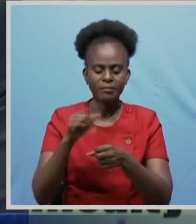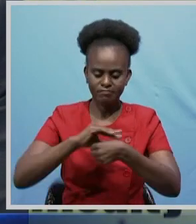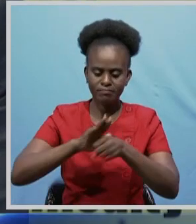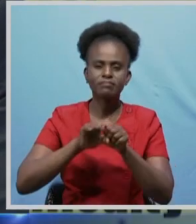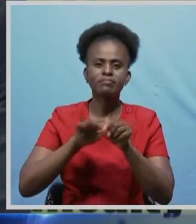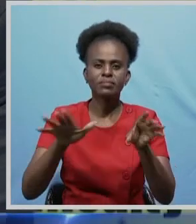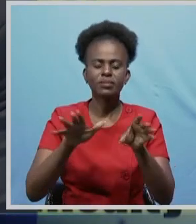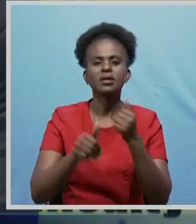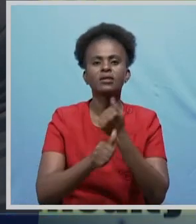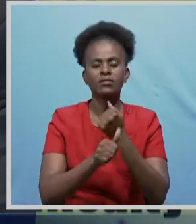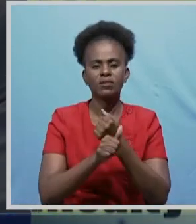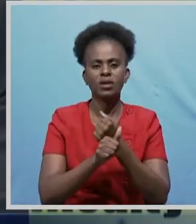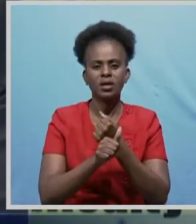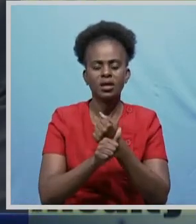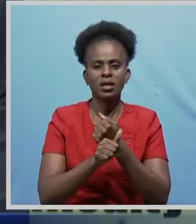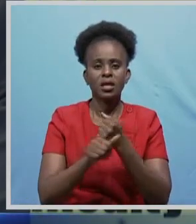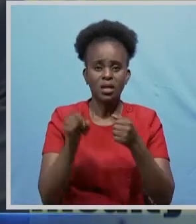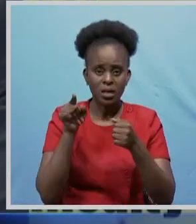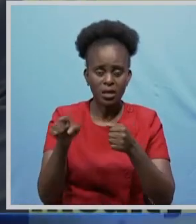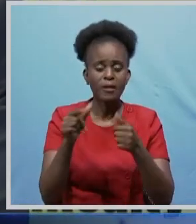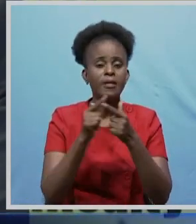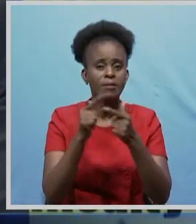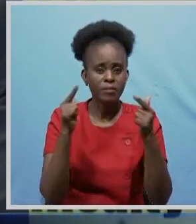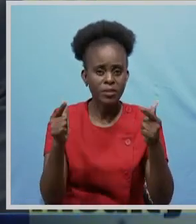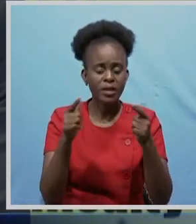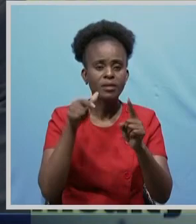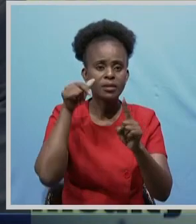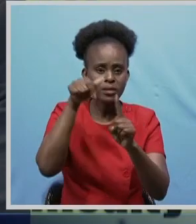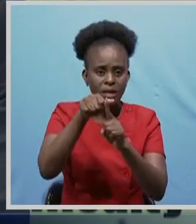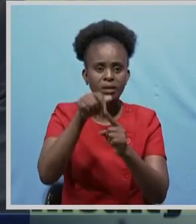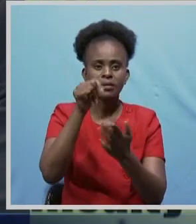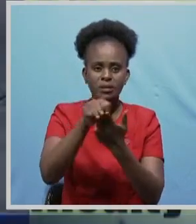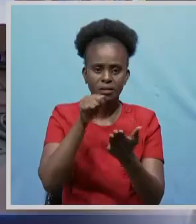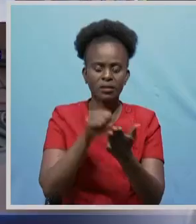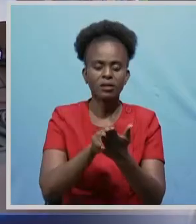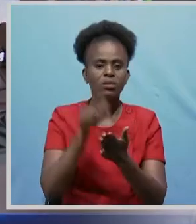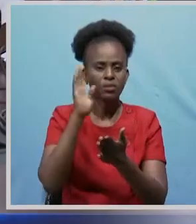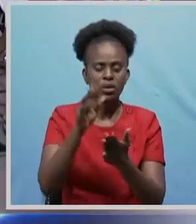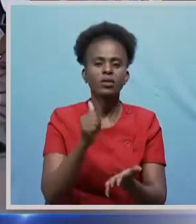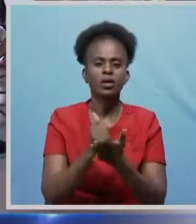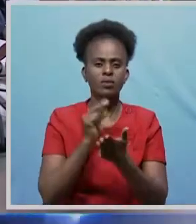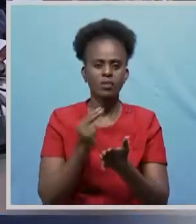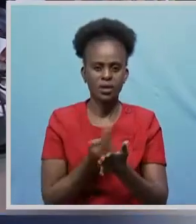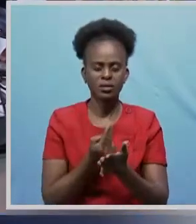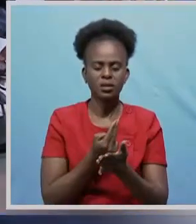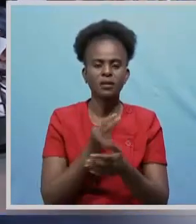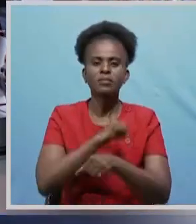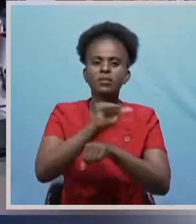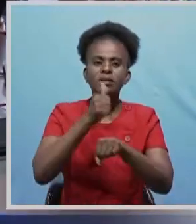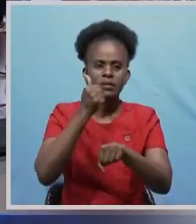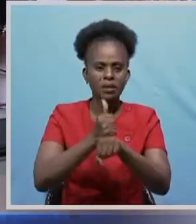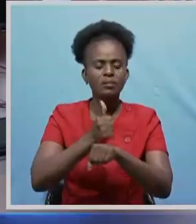This strategic massive screening and targeted testing will help us establish